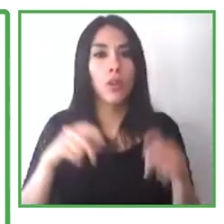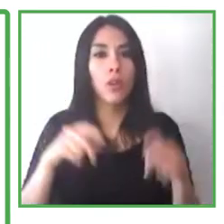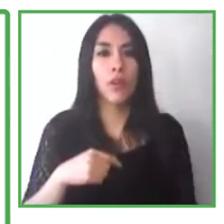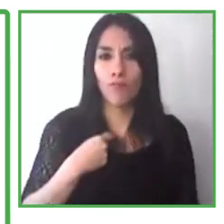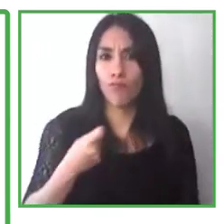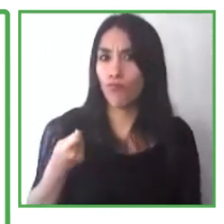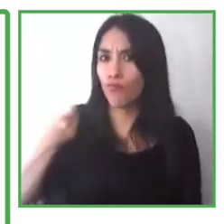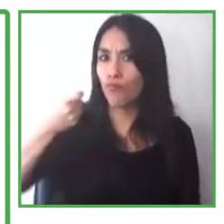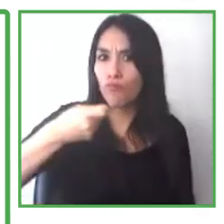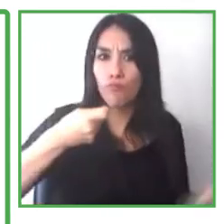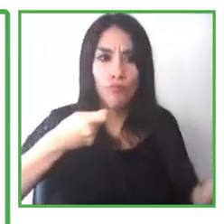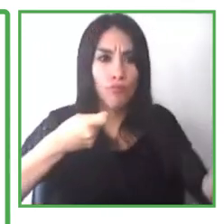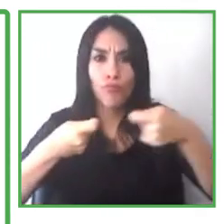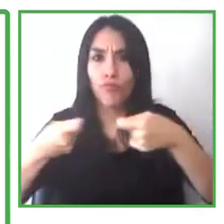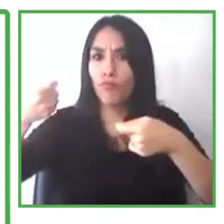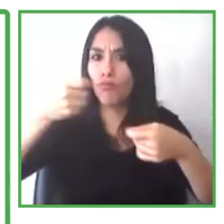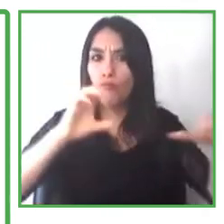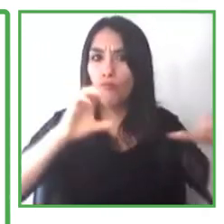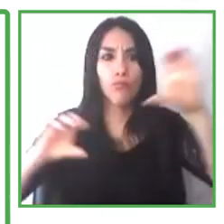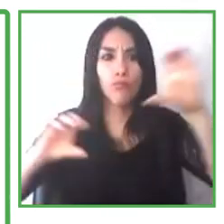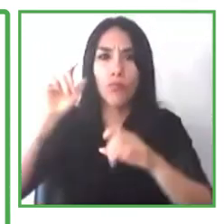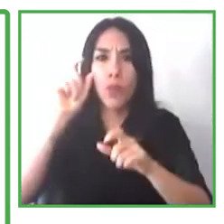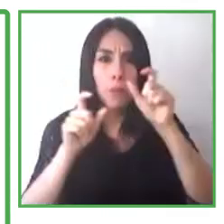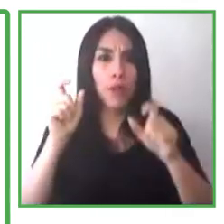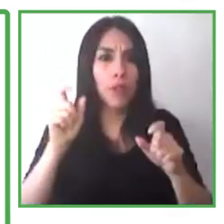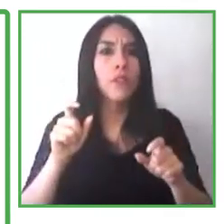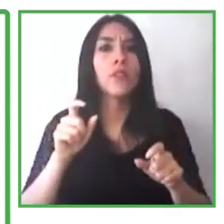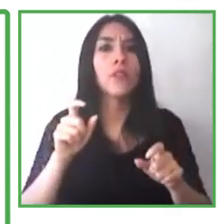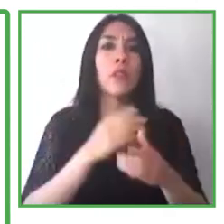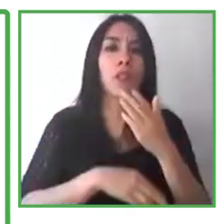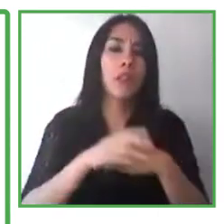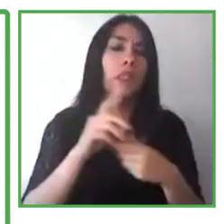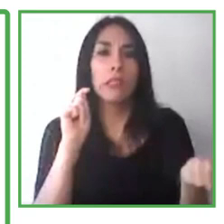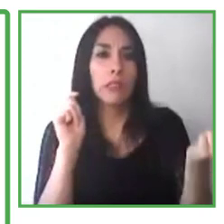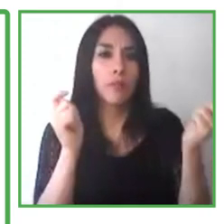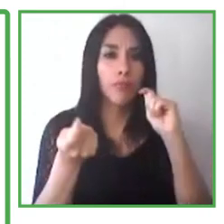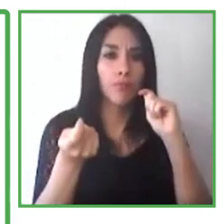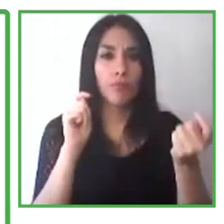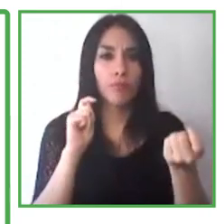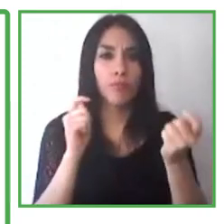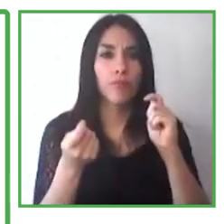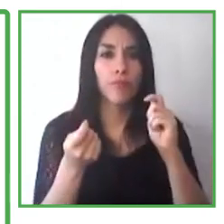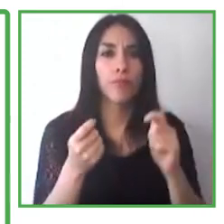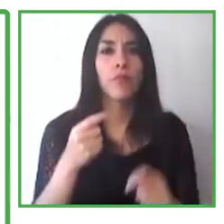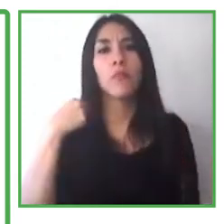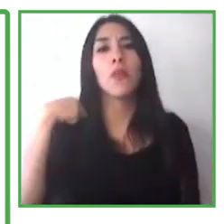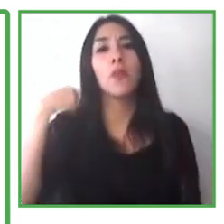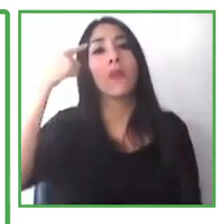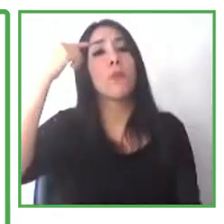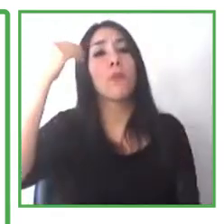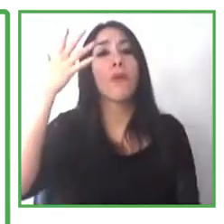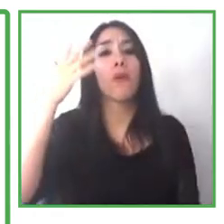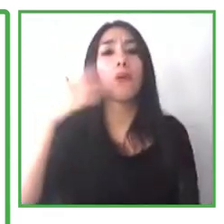It's also important to put in place a cost recovery process so that instead of asking the managers of the